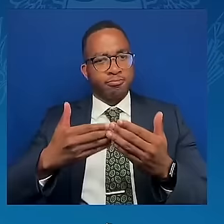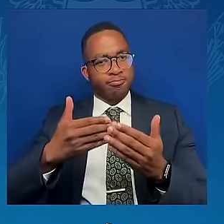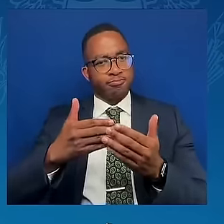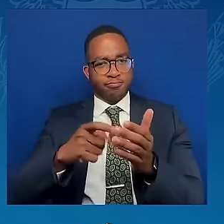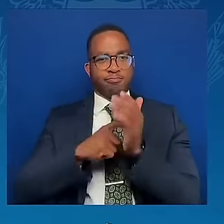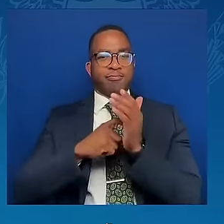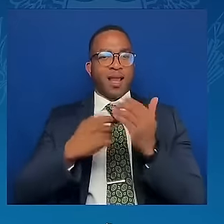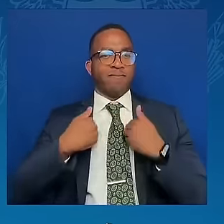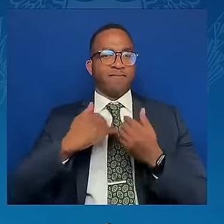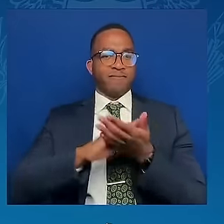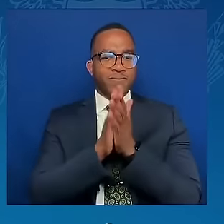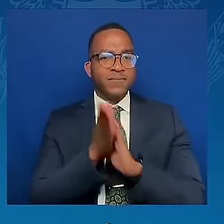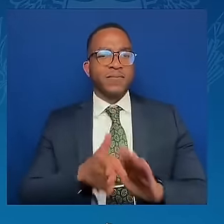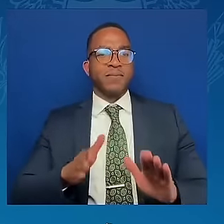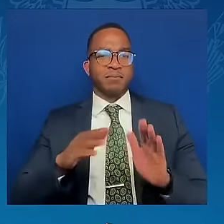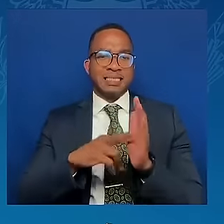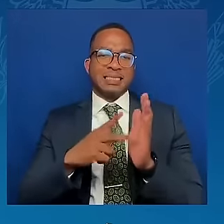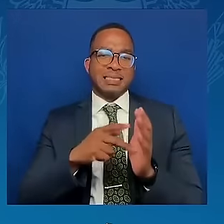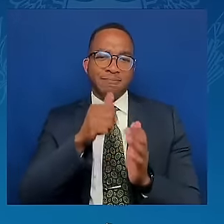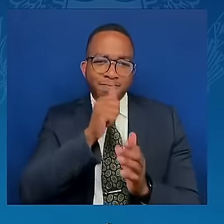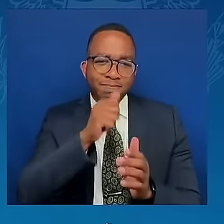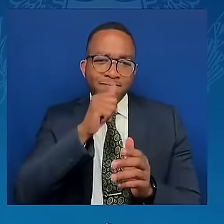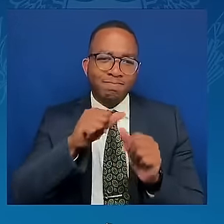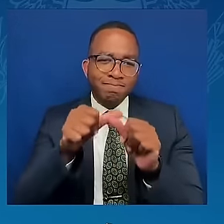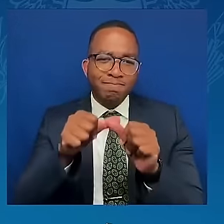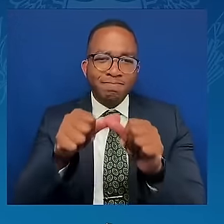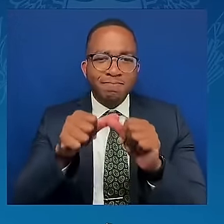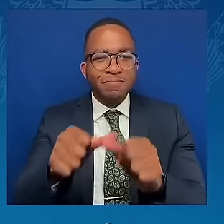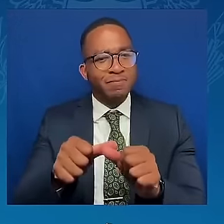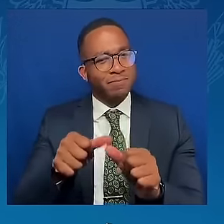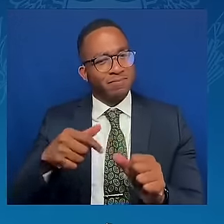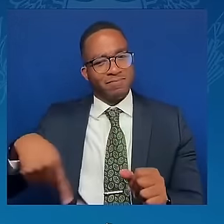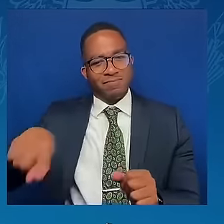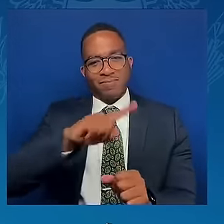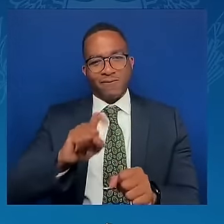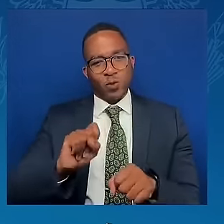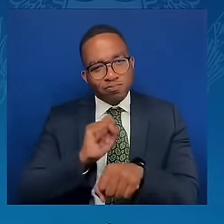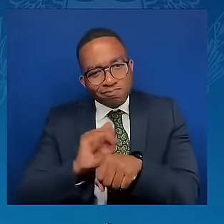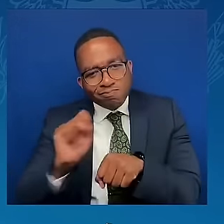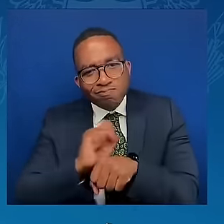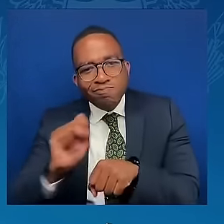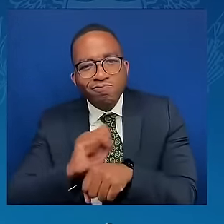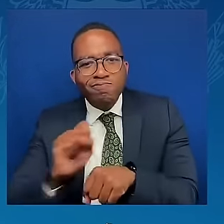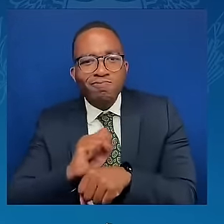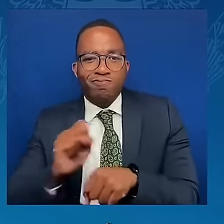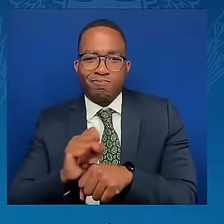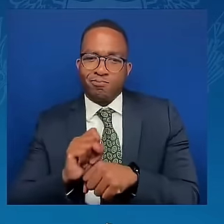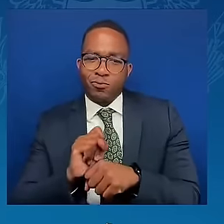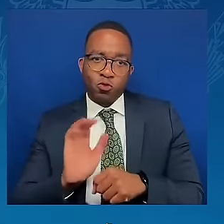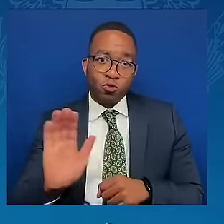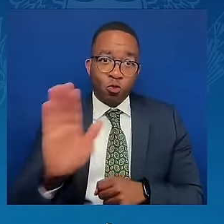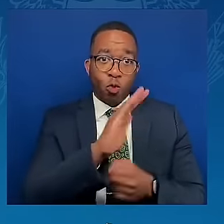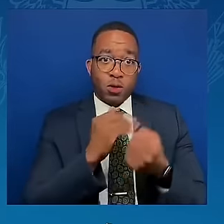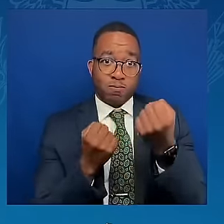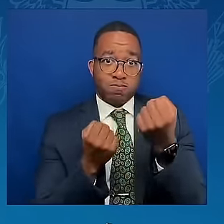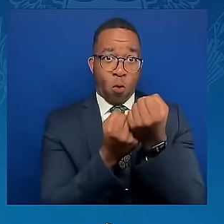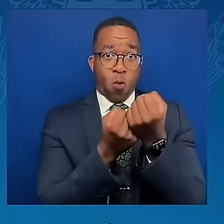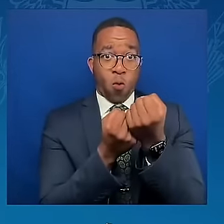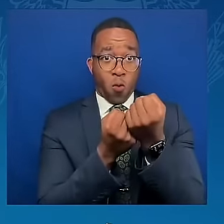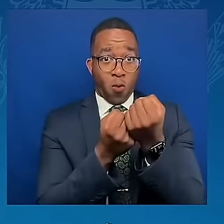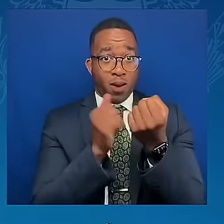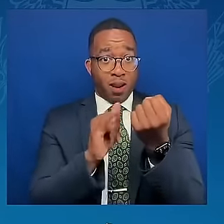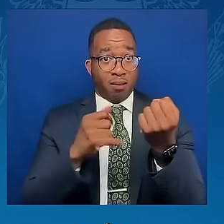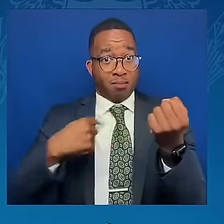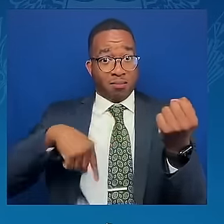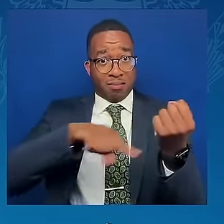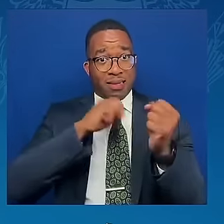We can only achieve the ambitious goal of this summit if we pool our strength and